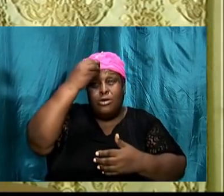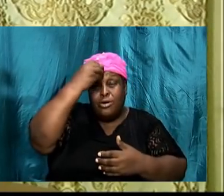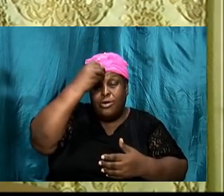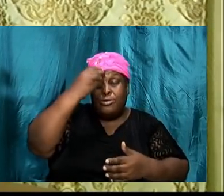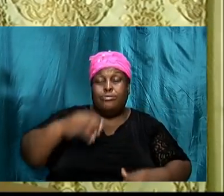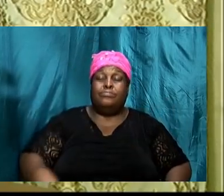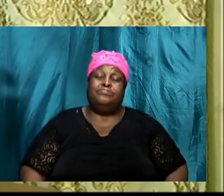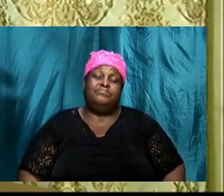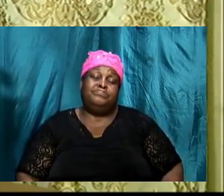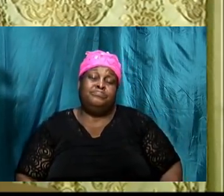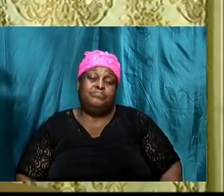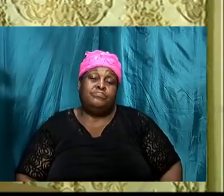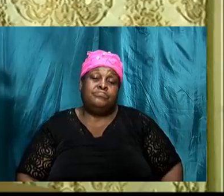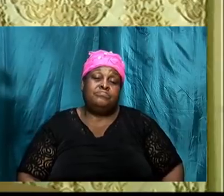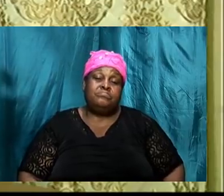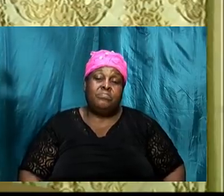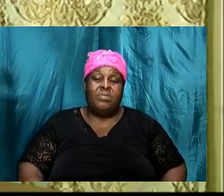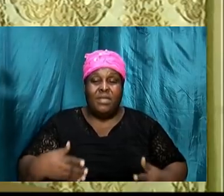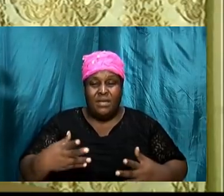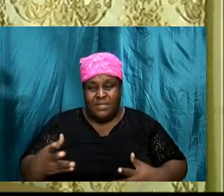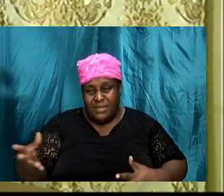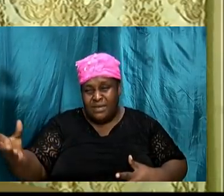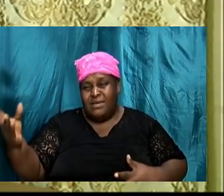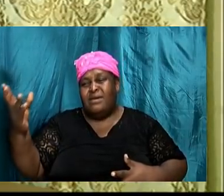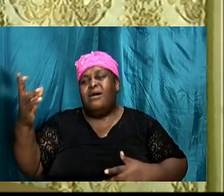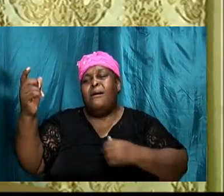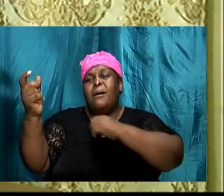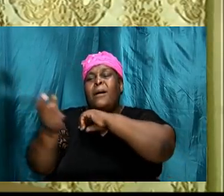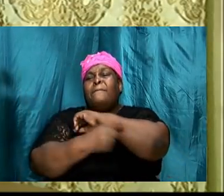the third point there are consequences